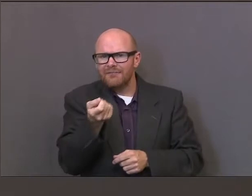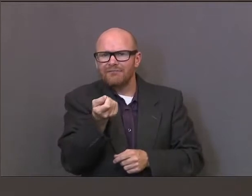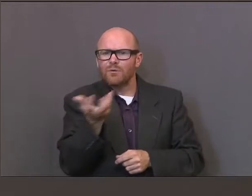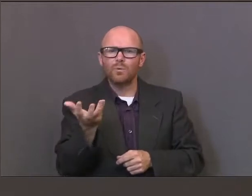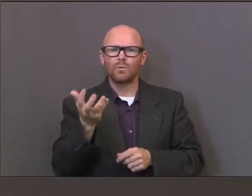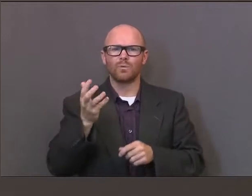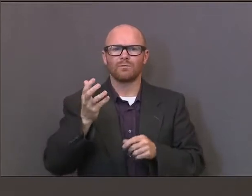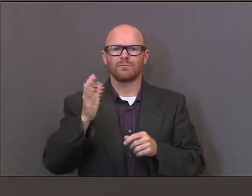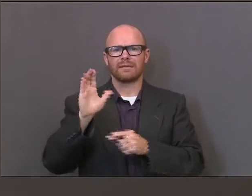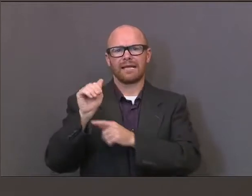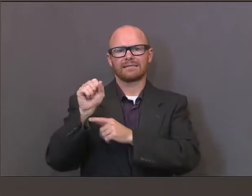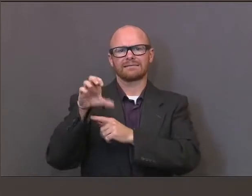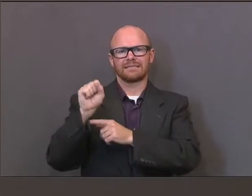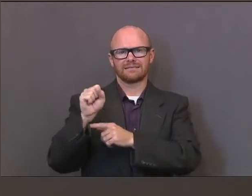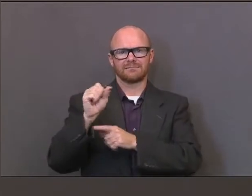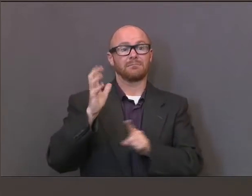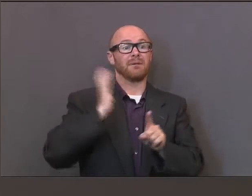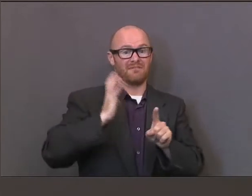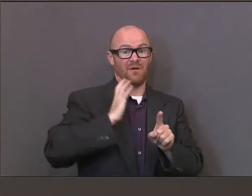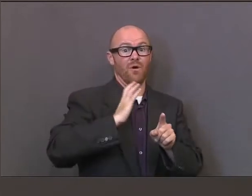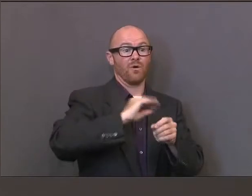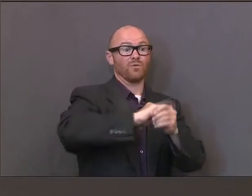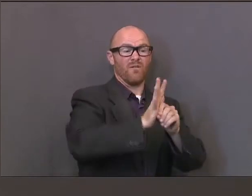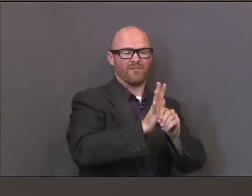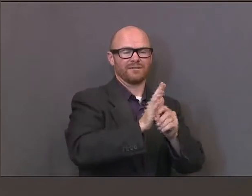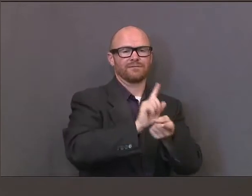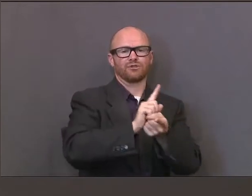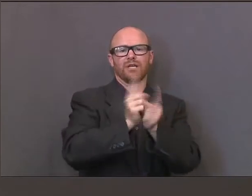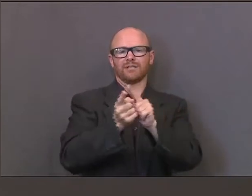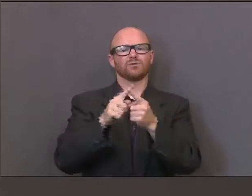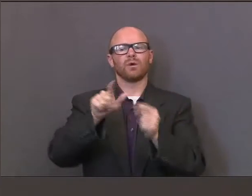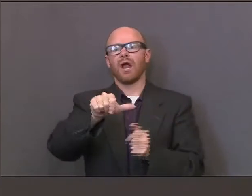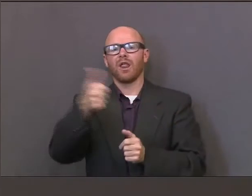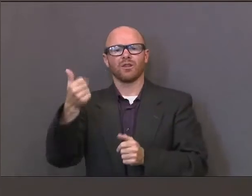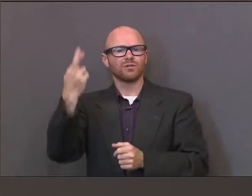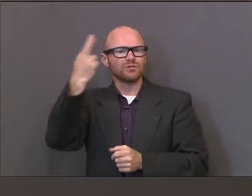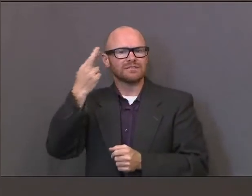confident in the numbers that are being reported. Thank you.